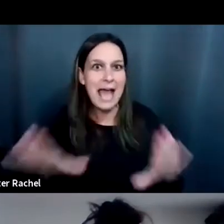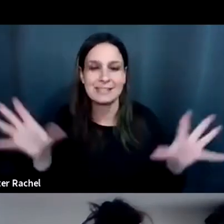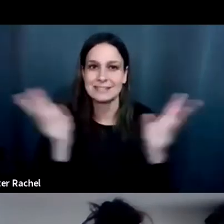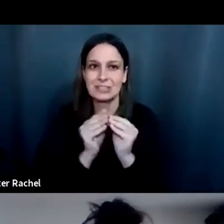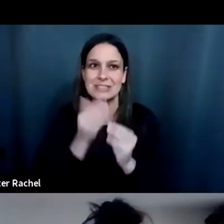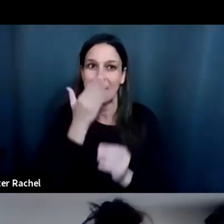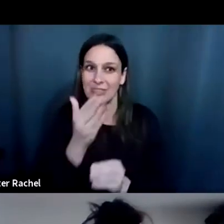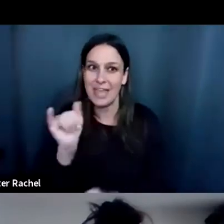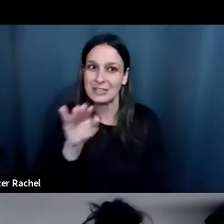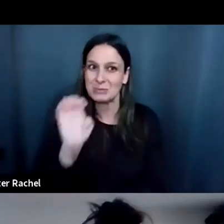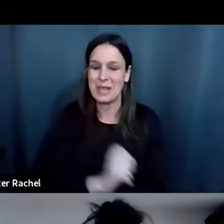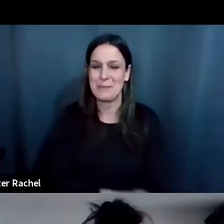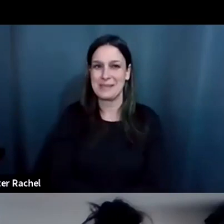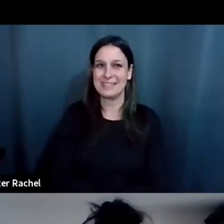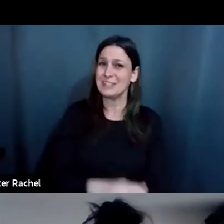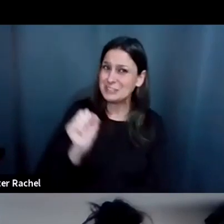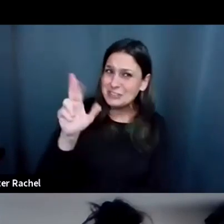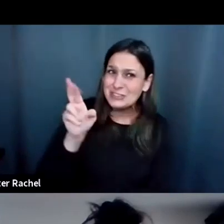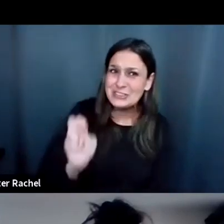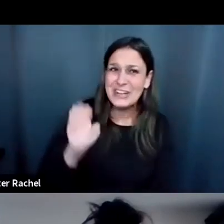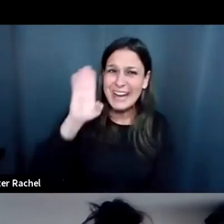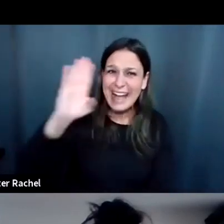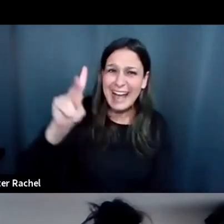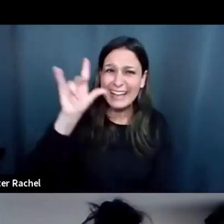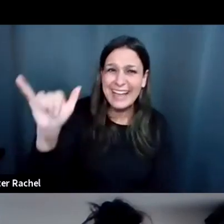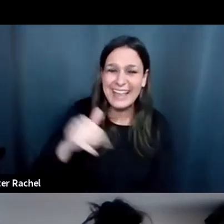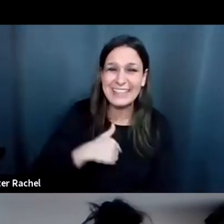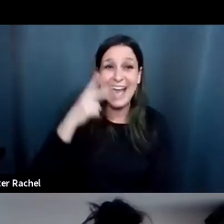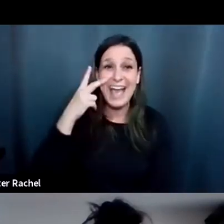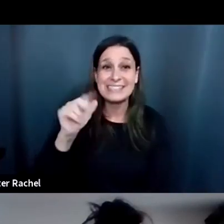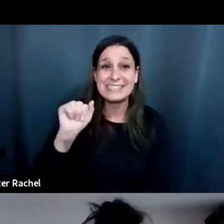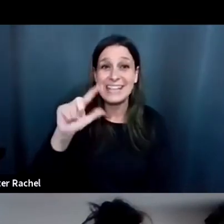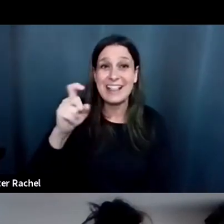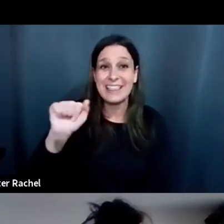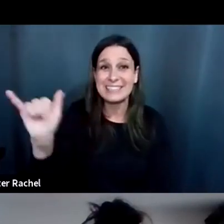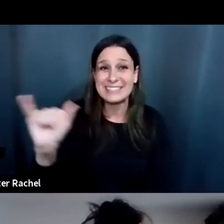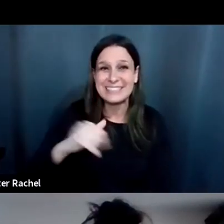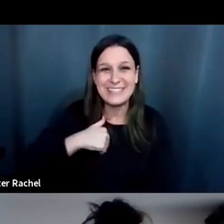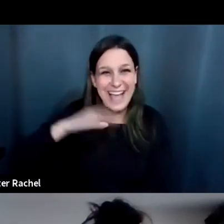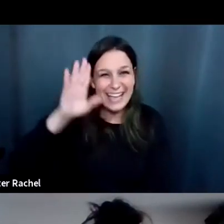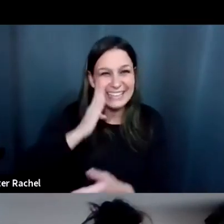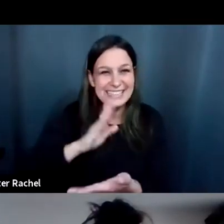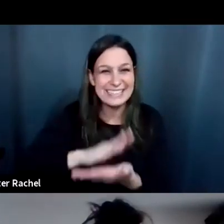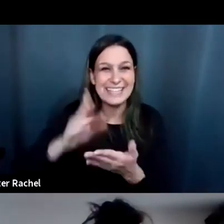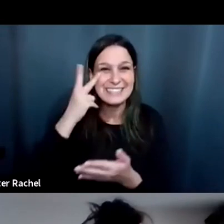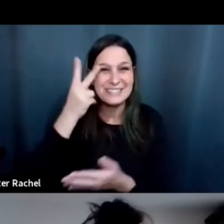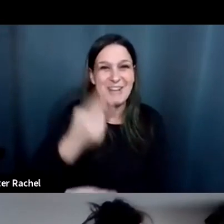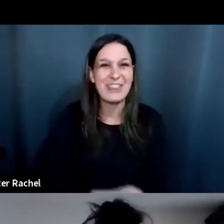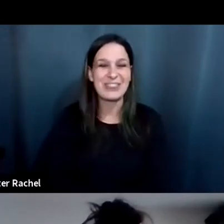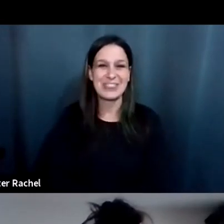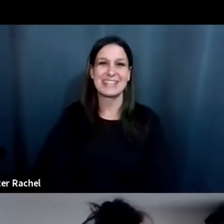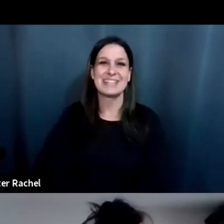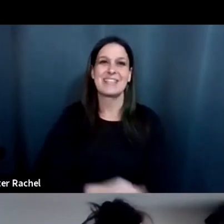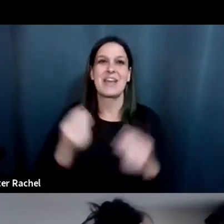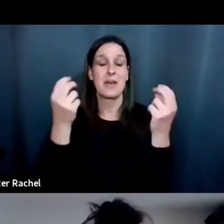and thank you, Jamie. Sure. Hi, Kathy. And I see Alexa there too. Nice to see you guys. They're